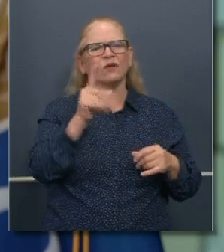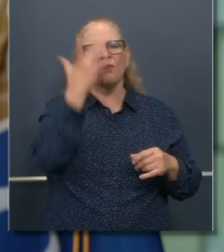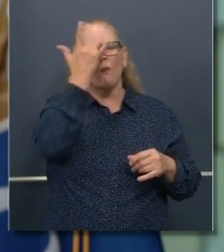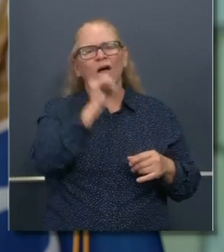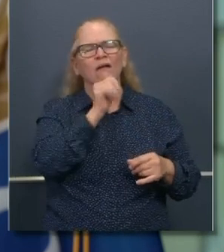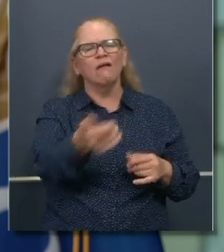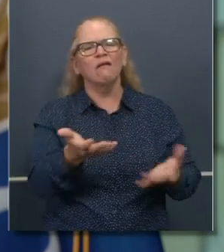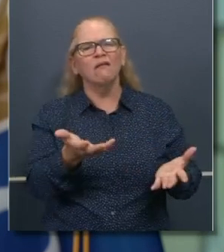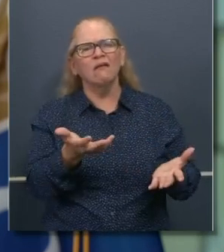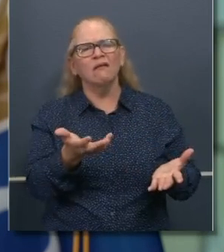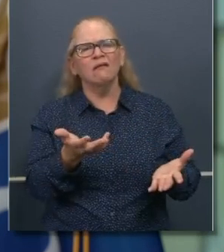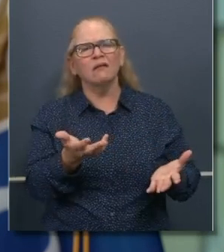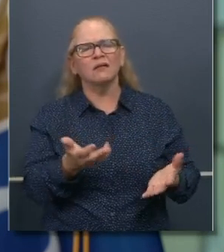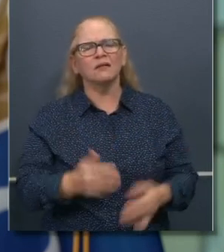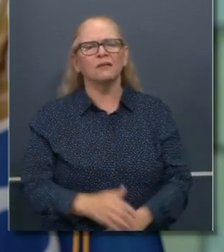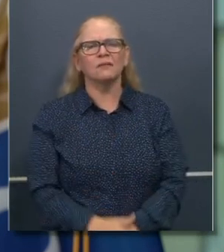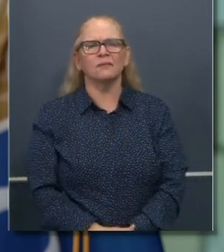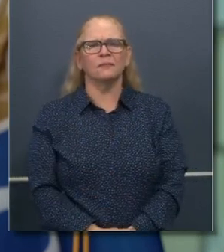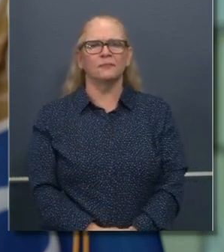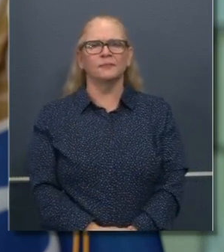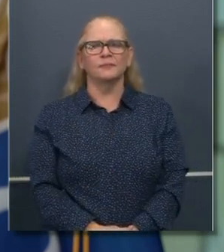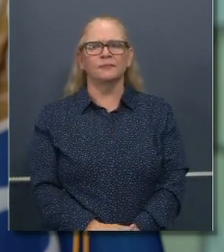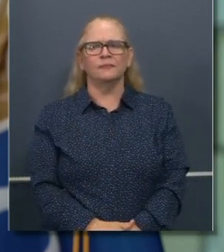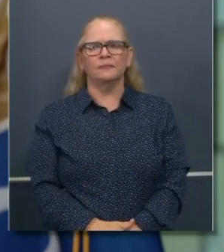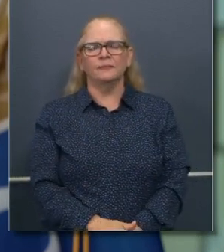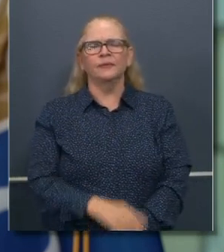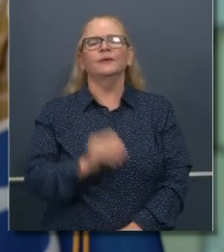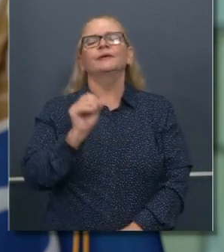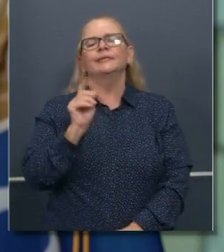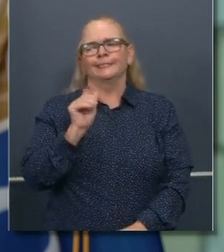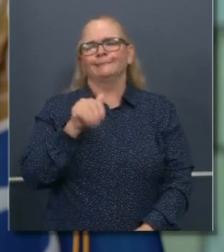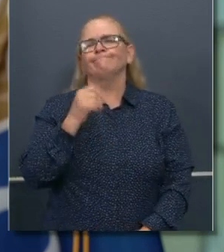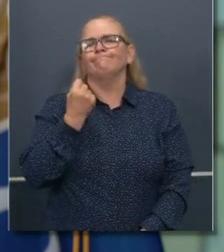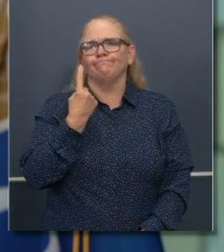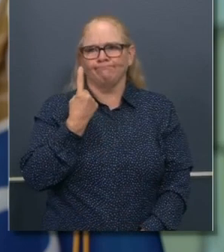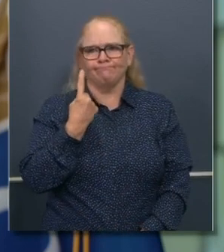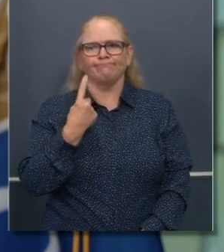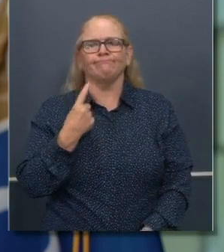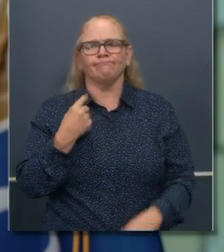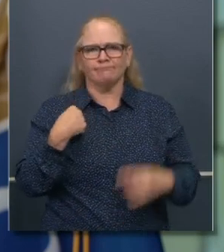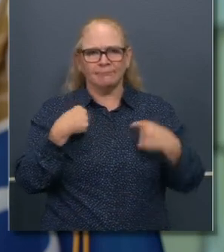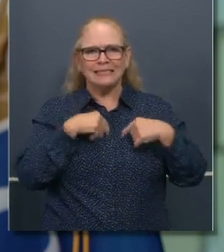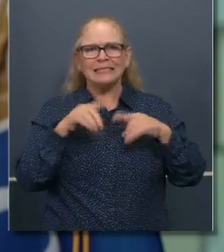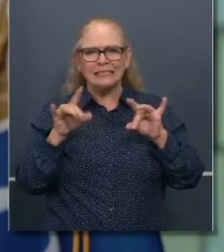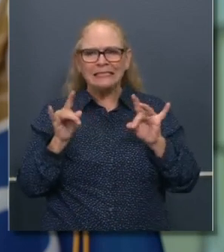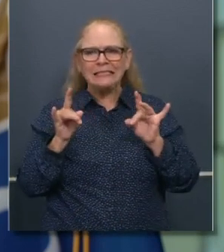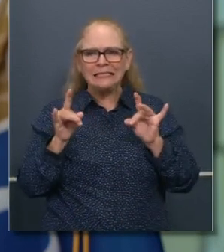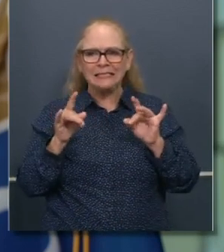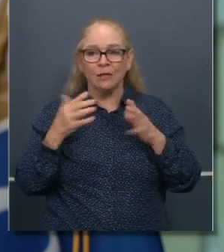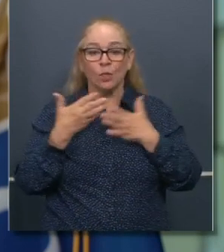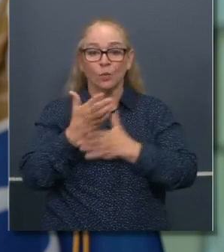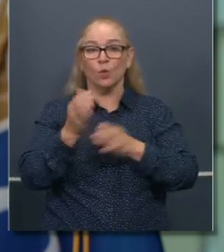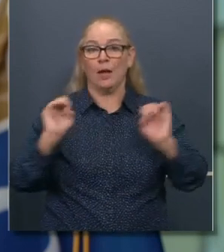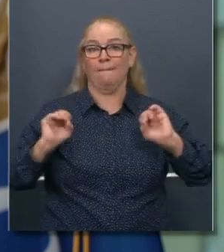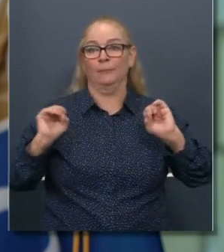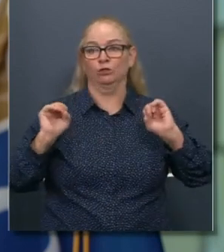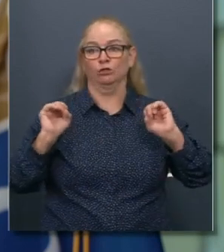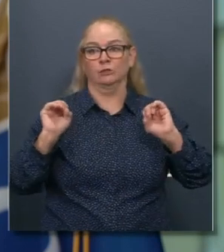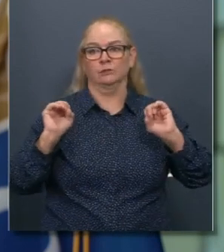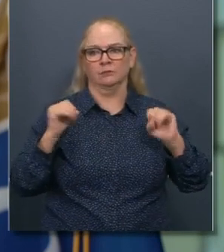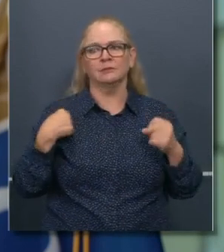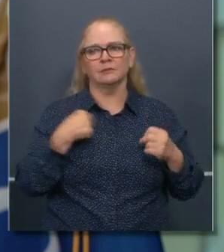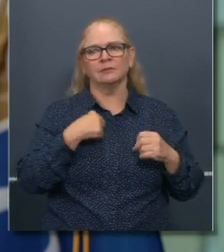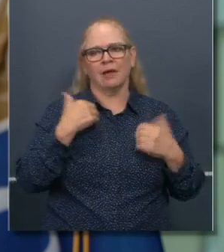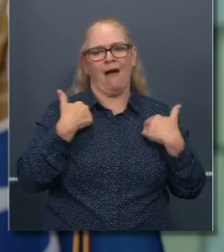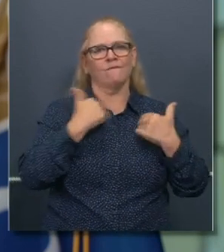Uh, but let me also just make this point. Uh, we were able to take executive action through the emergency, uh, orders that are afforded to me during